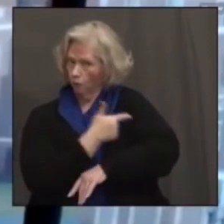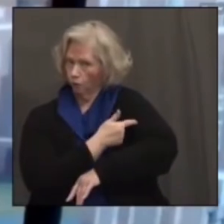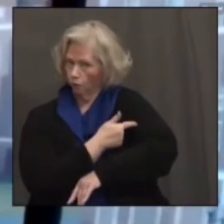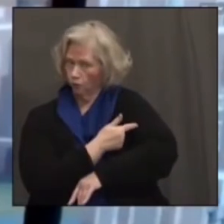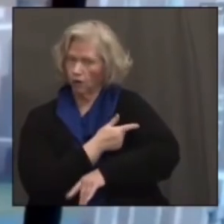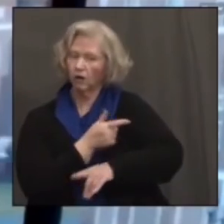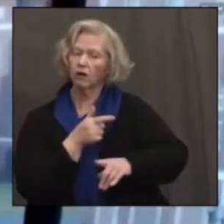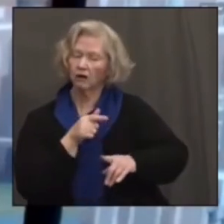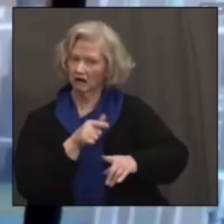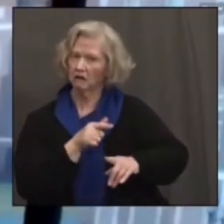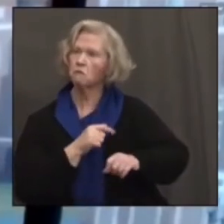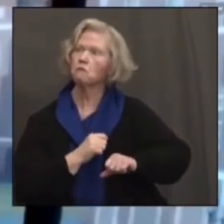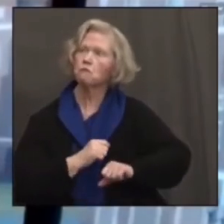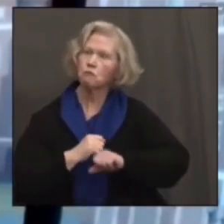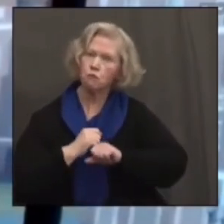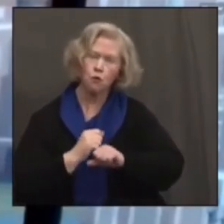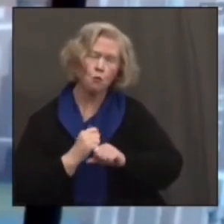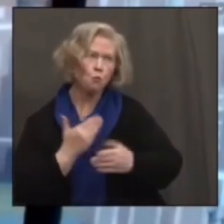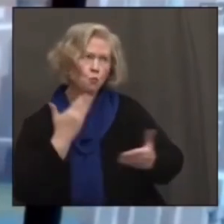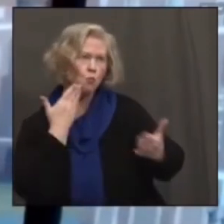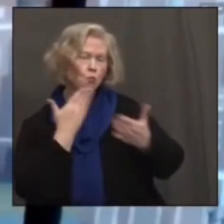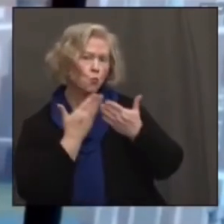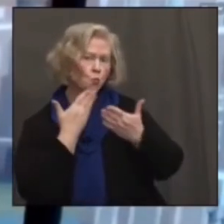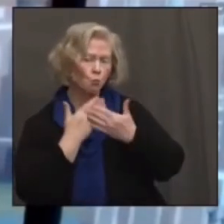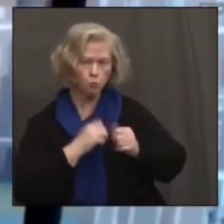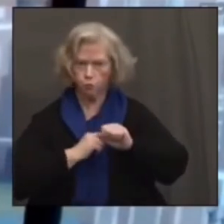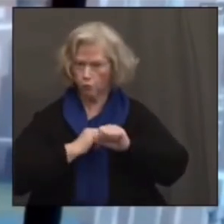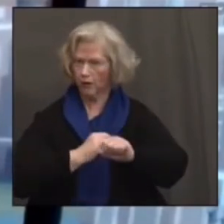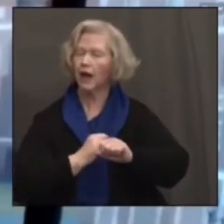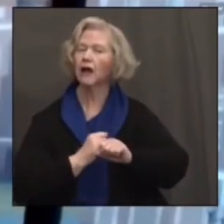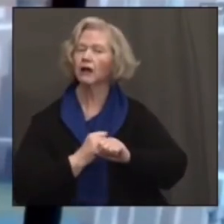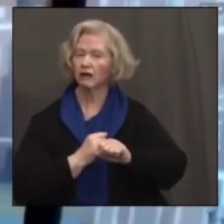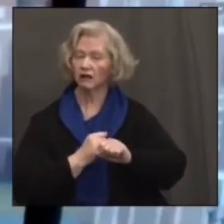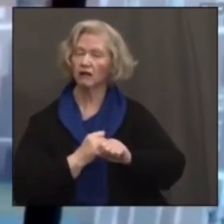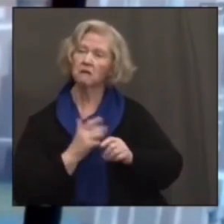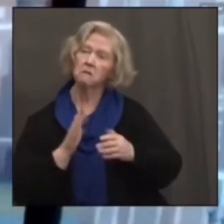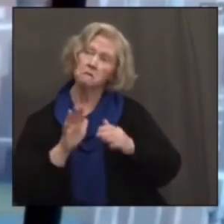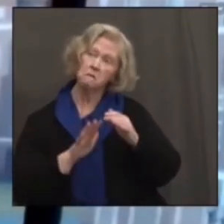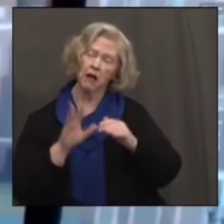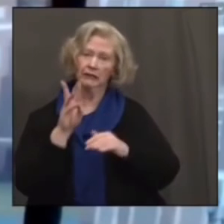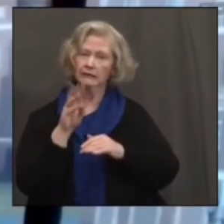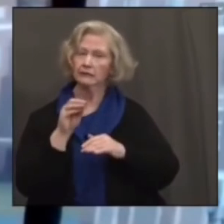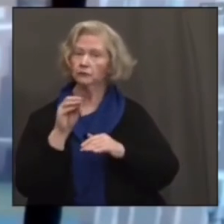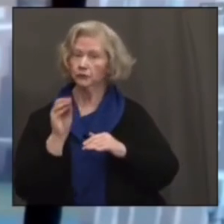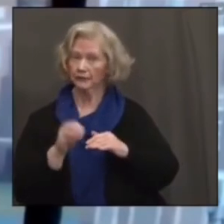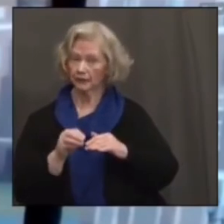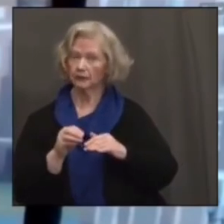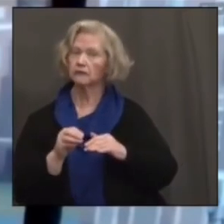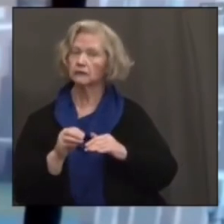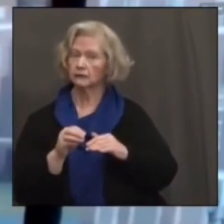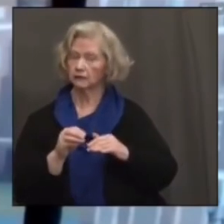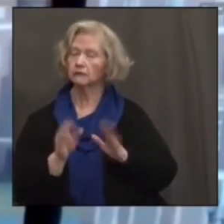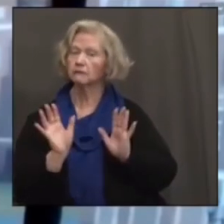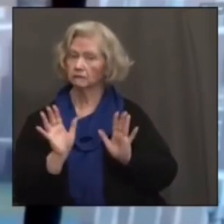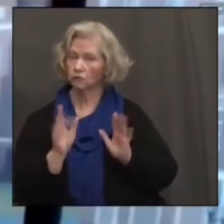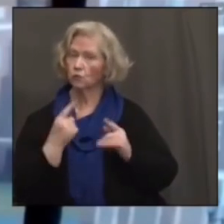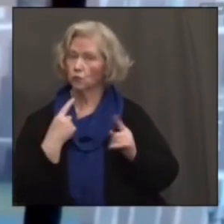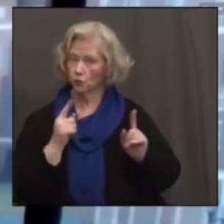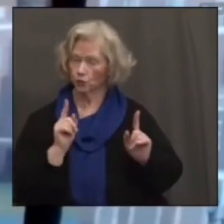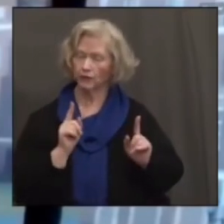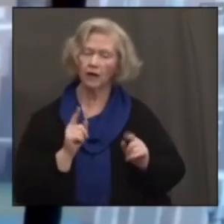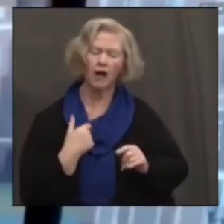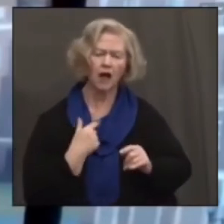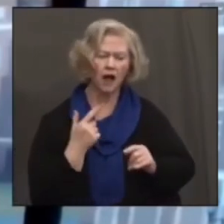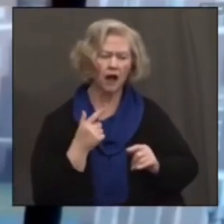actually protected, provided significant protection on the order of 60 percent to nursing home residents. And we know from other